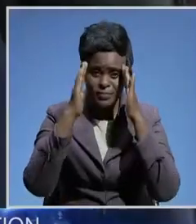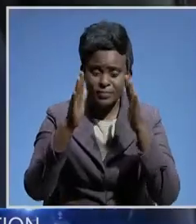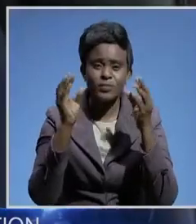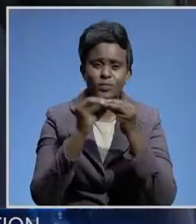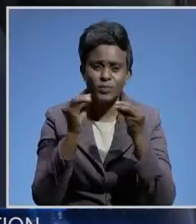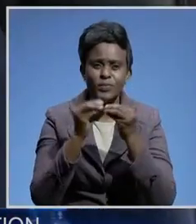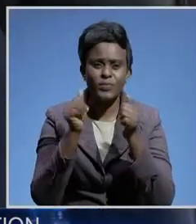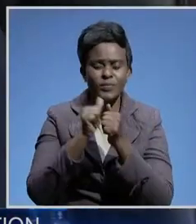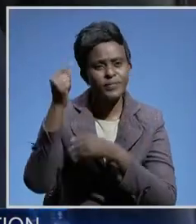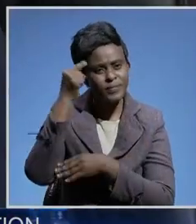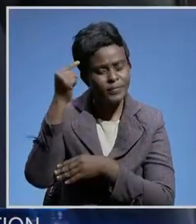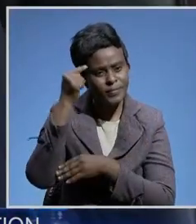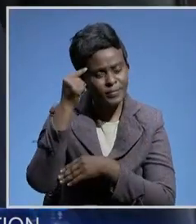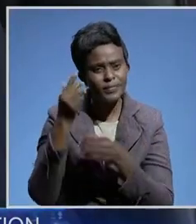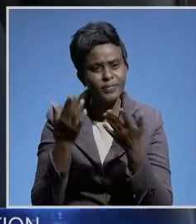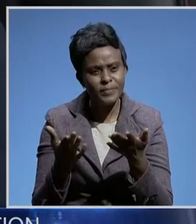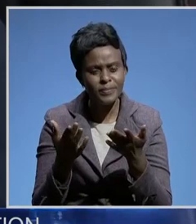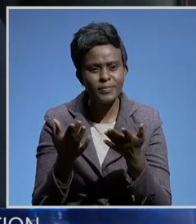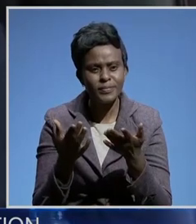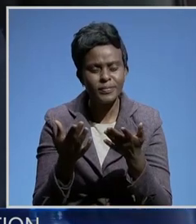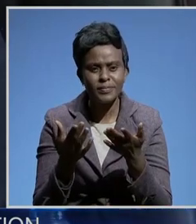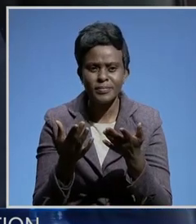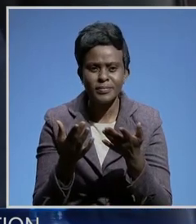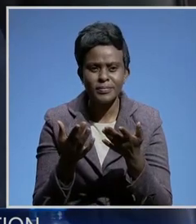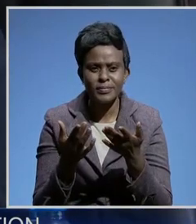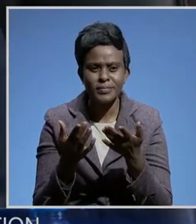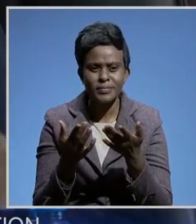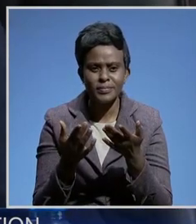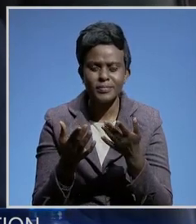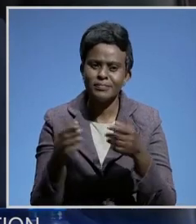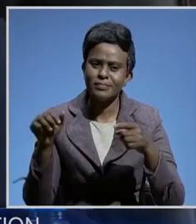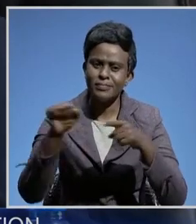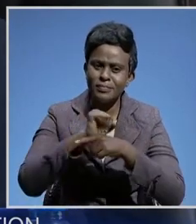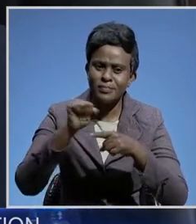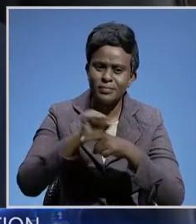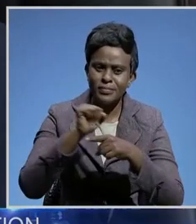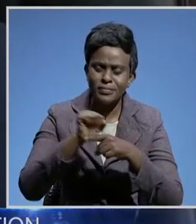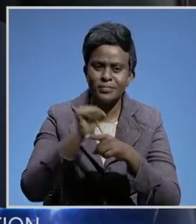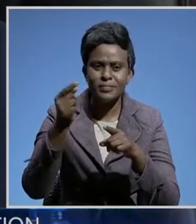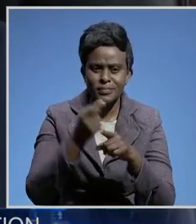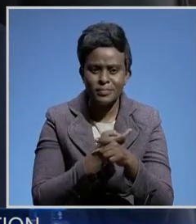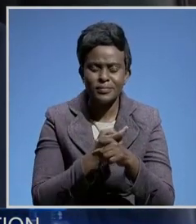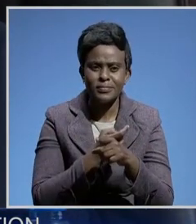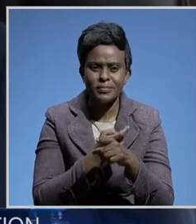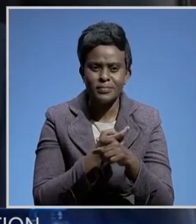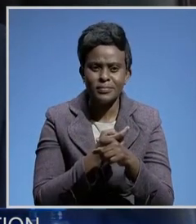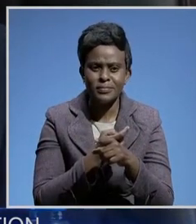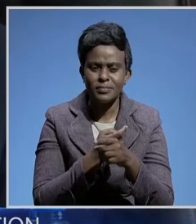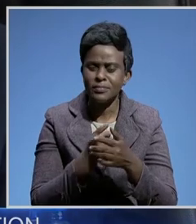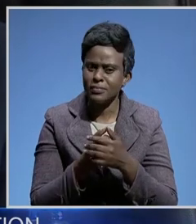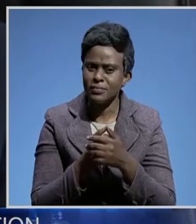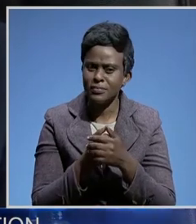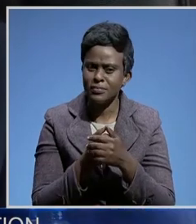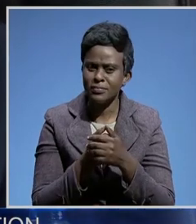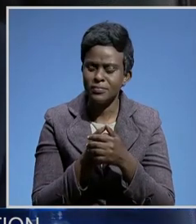like you have talked about. You know, you trained from the beginning, civil service, moved to public.